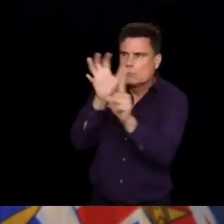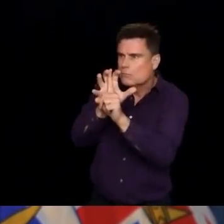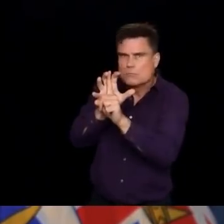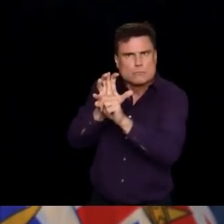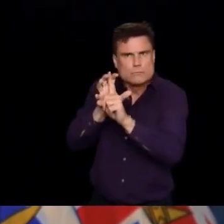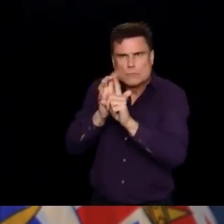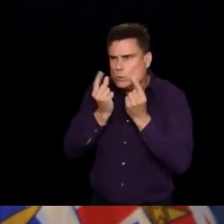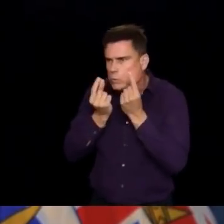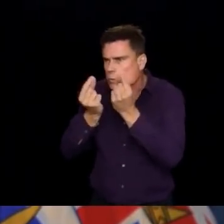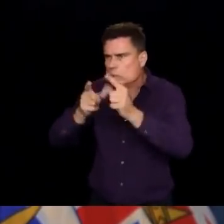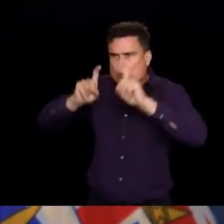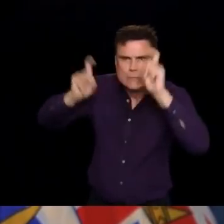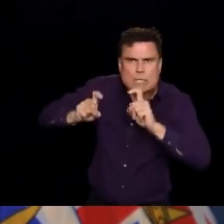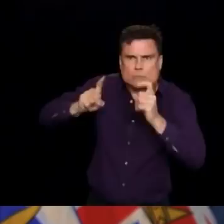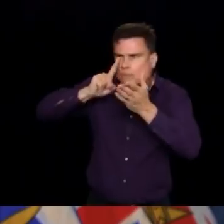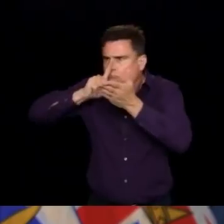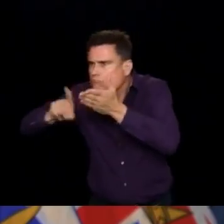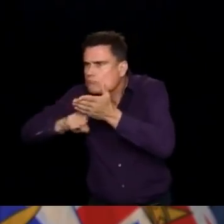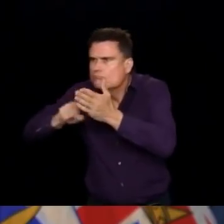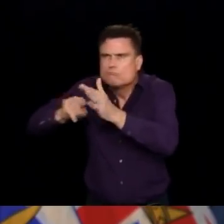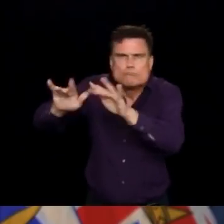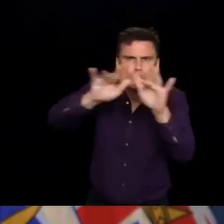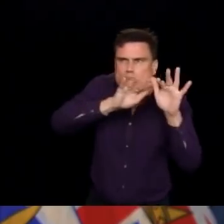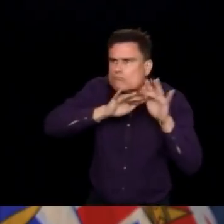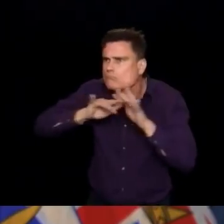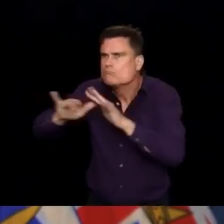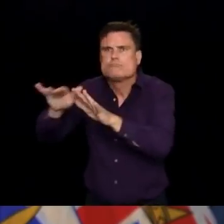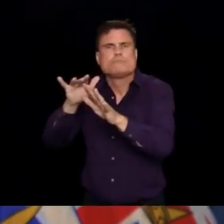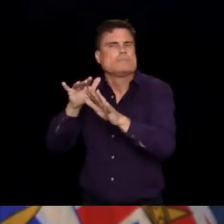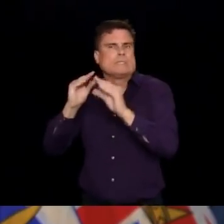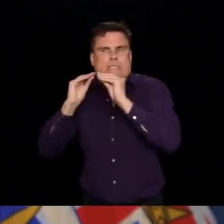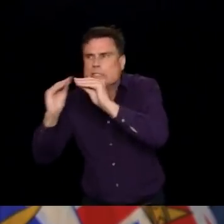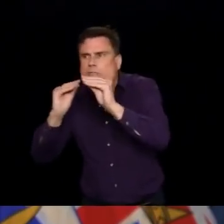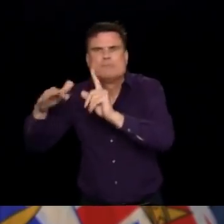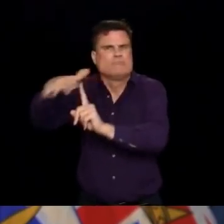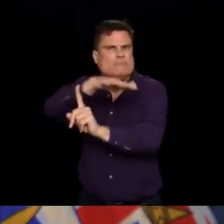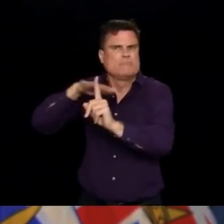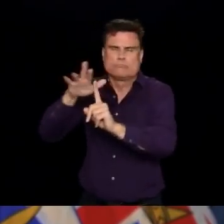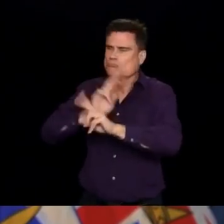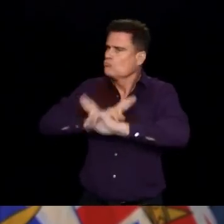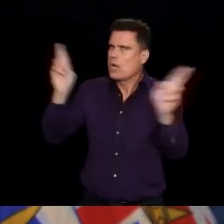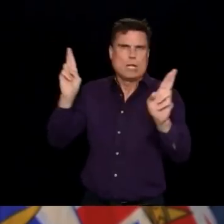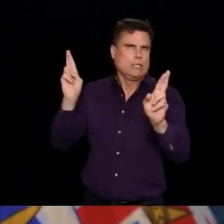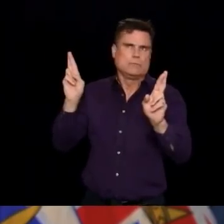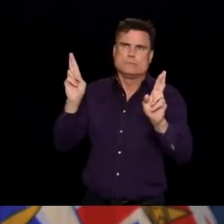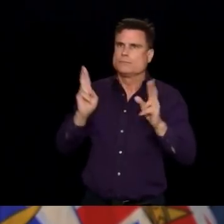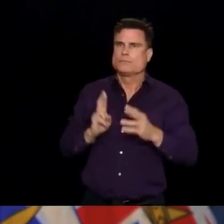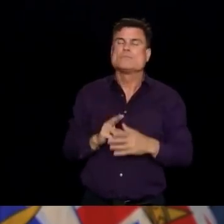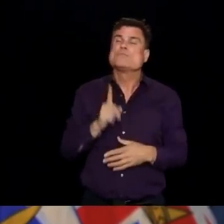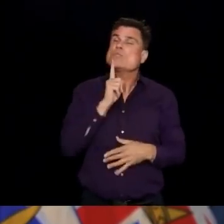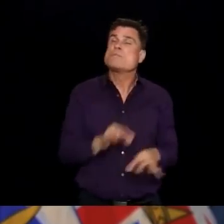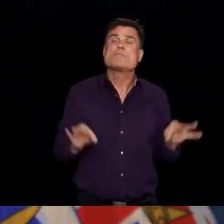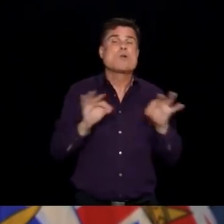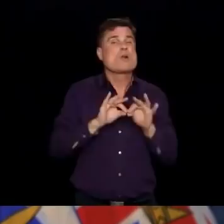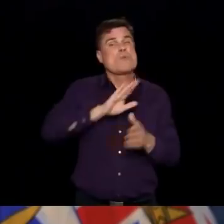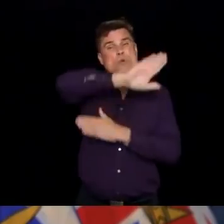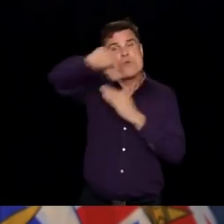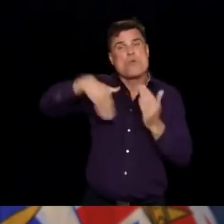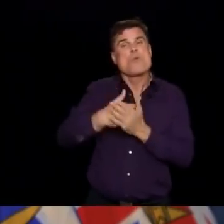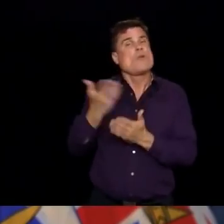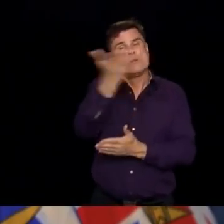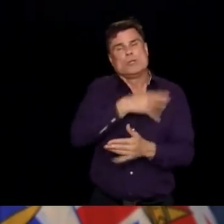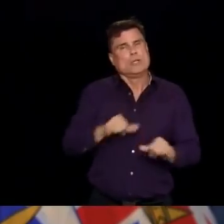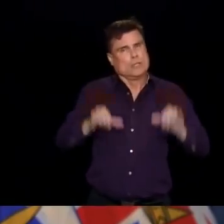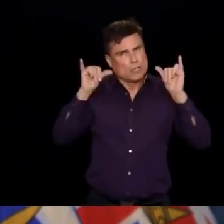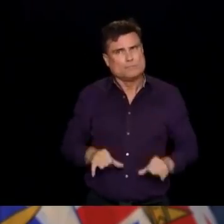our bit by minimizing those contacts that we have. So that we can modify as we need and how we